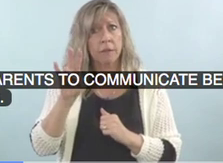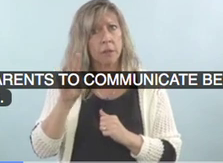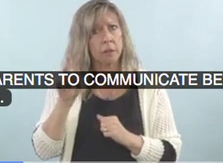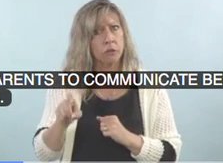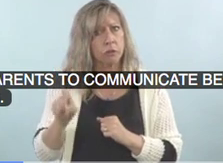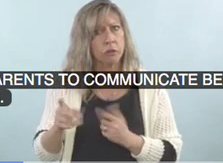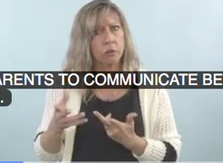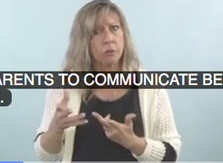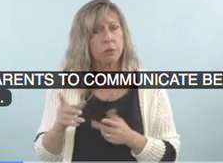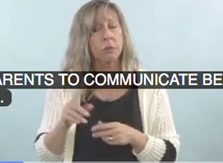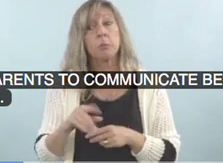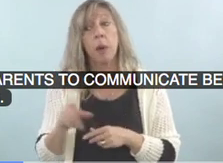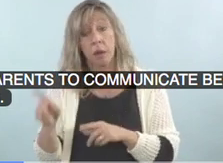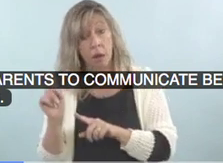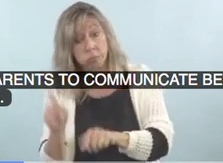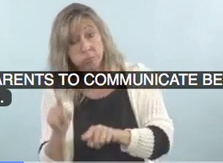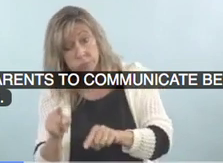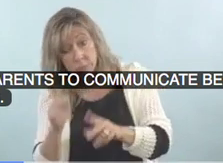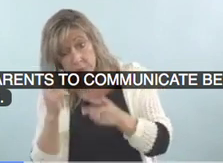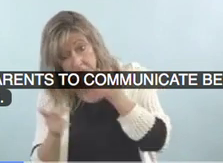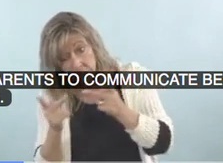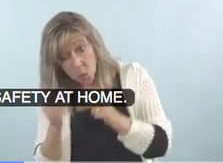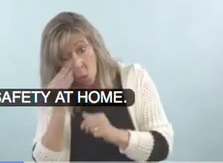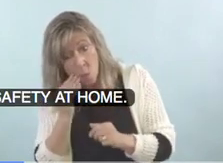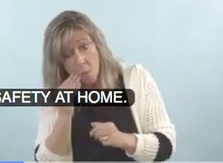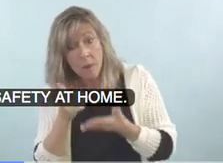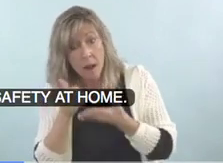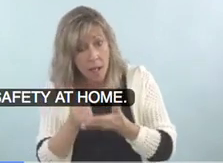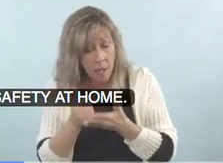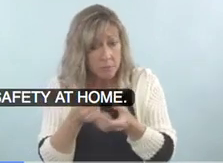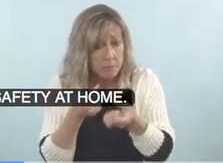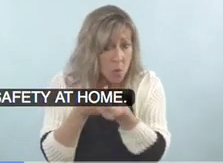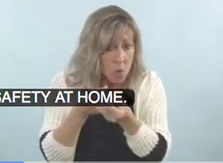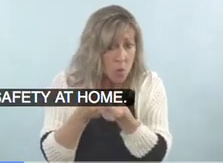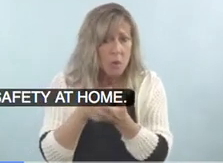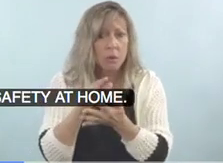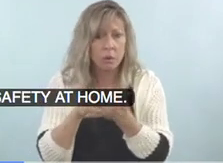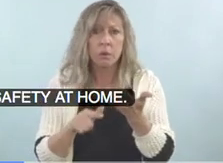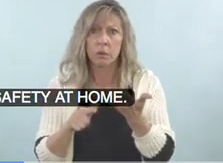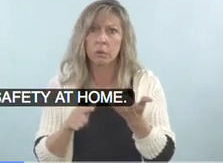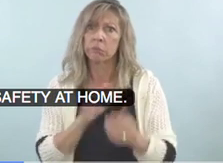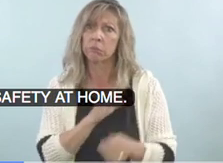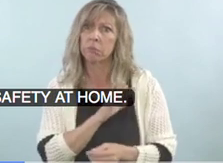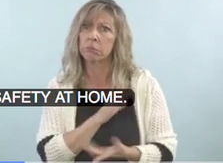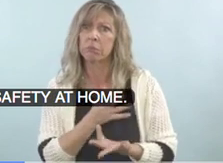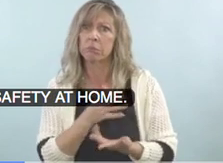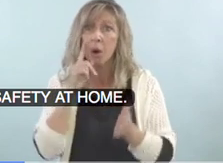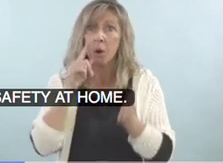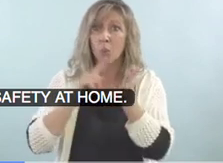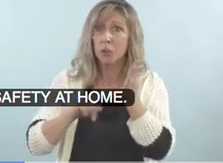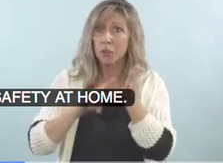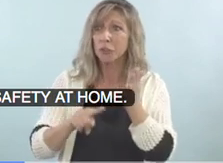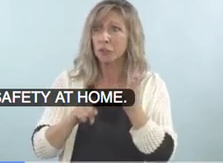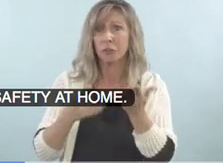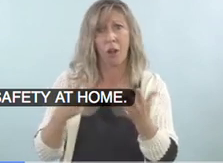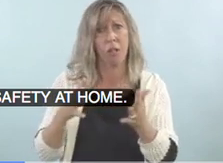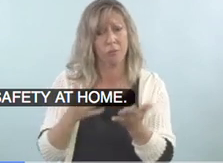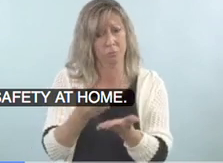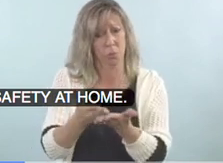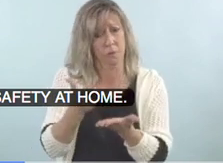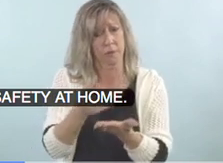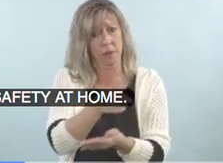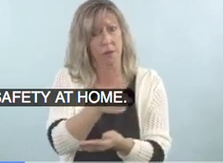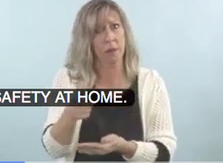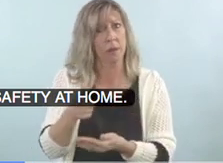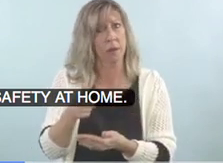also, uh, improve safety at home. if, uh, for example, if a parent who's aggressive knows that a social worker is going to come